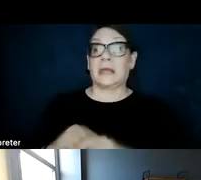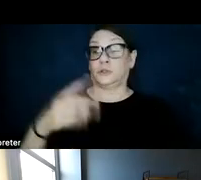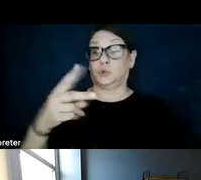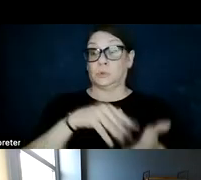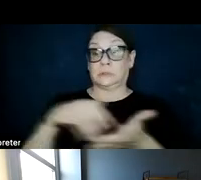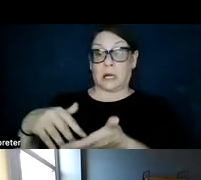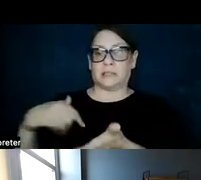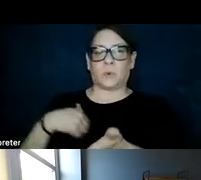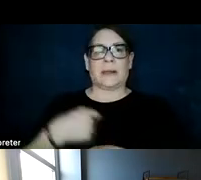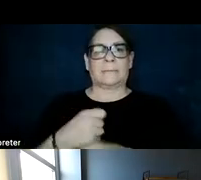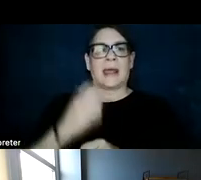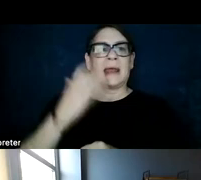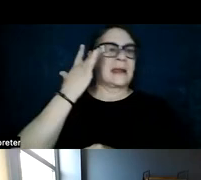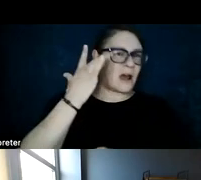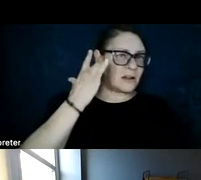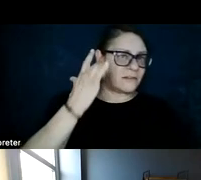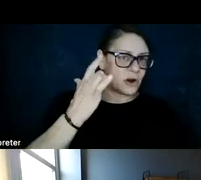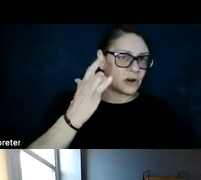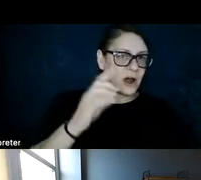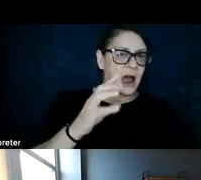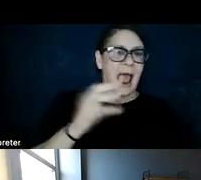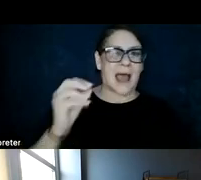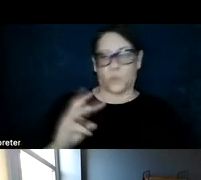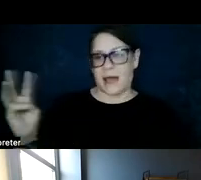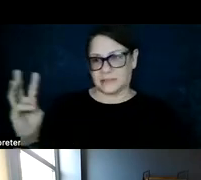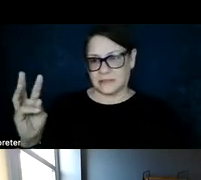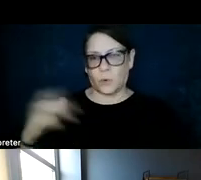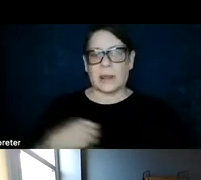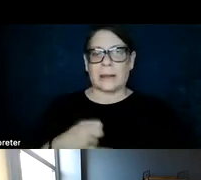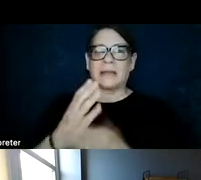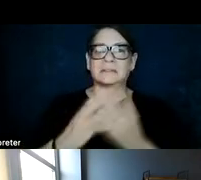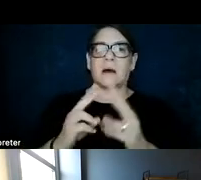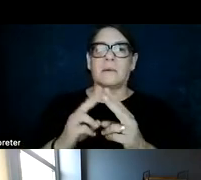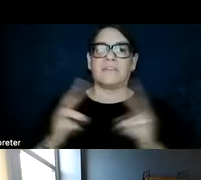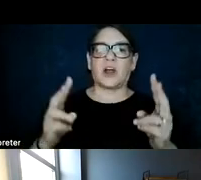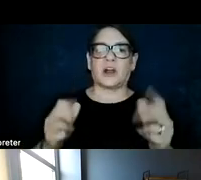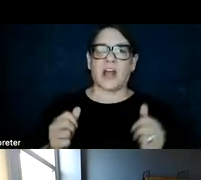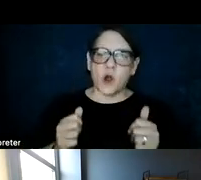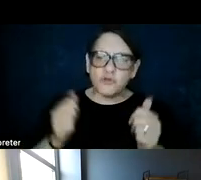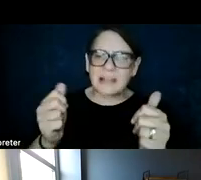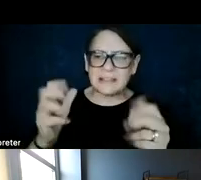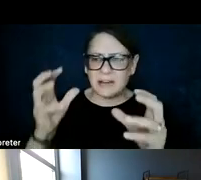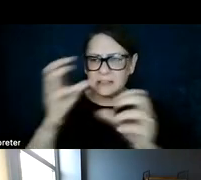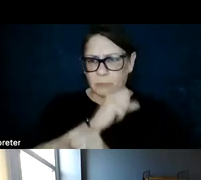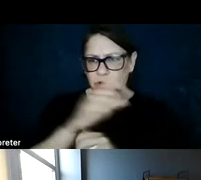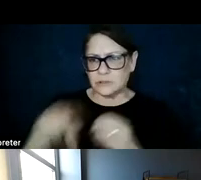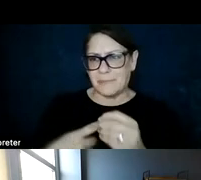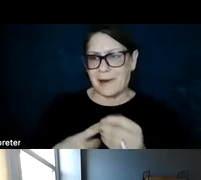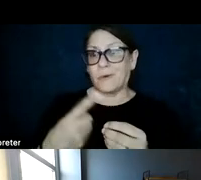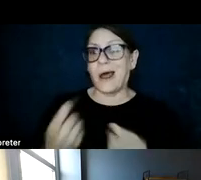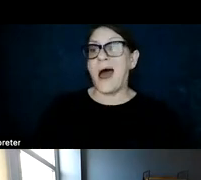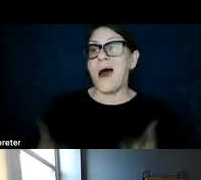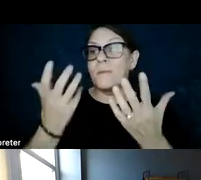made, the California and Western study, we made some very aggressive assumptions about the amount of